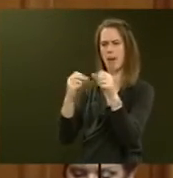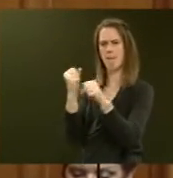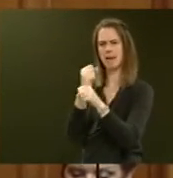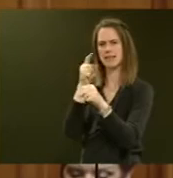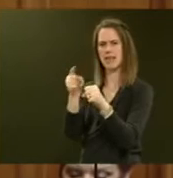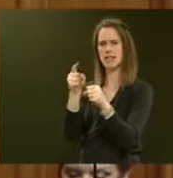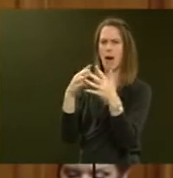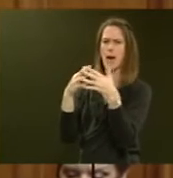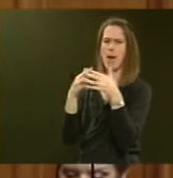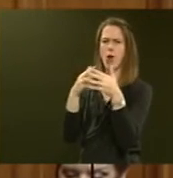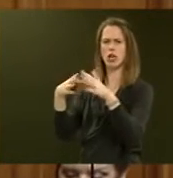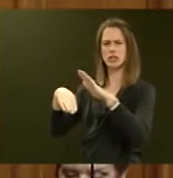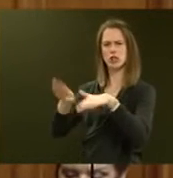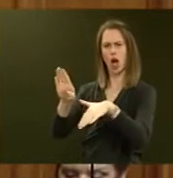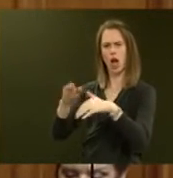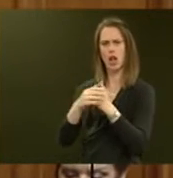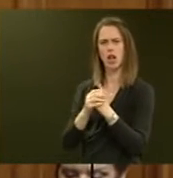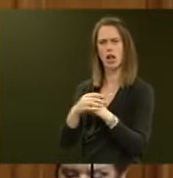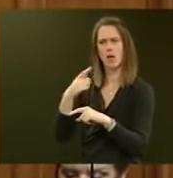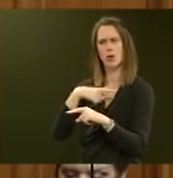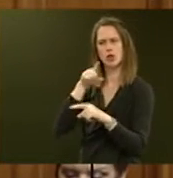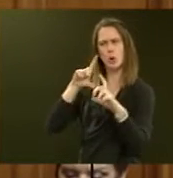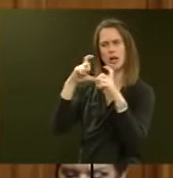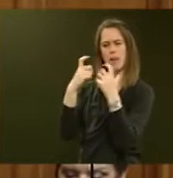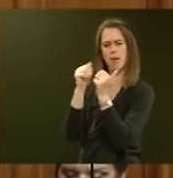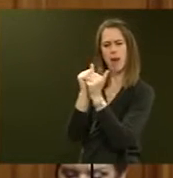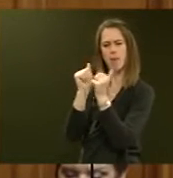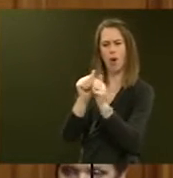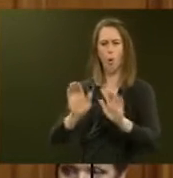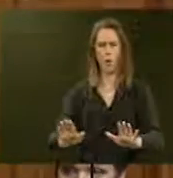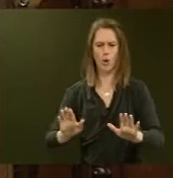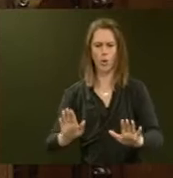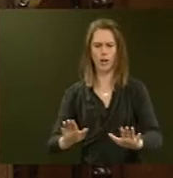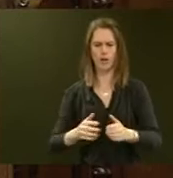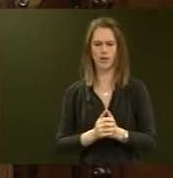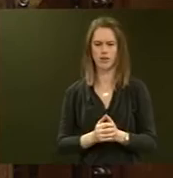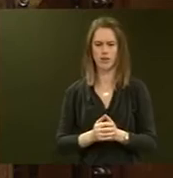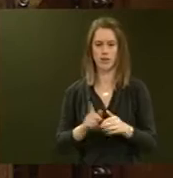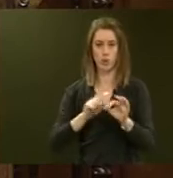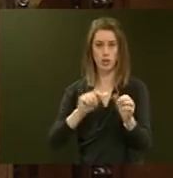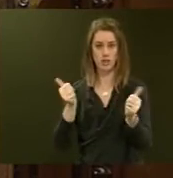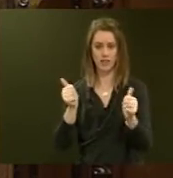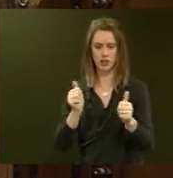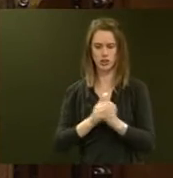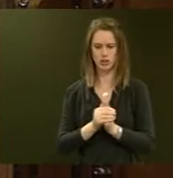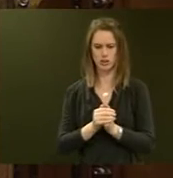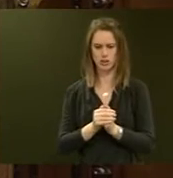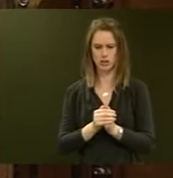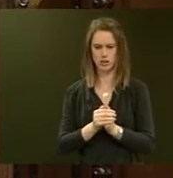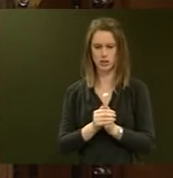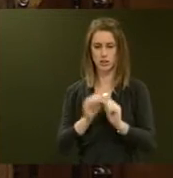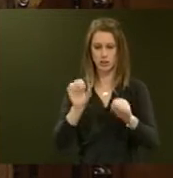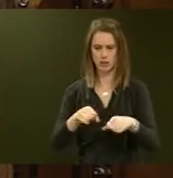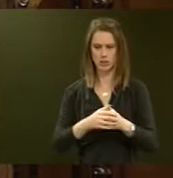it American-style, given his Cabinet paper dated— Order, order, order. The question is finished. It is